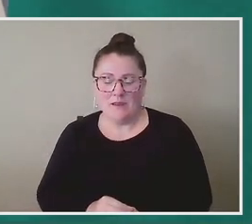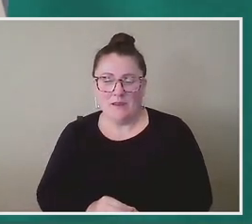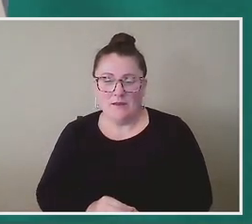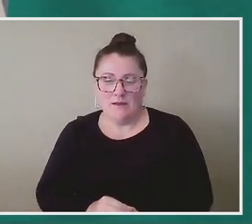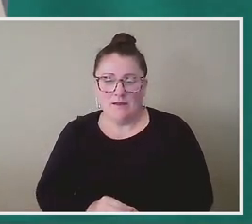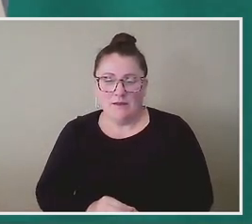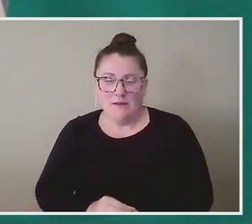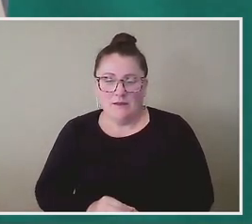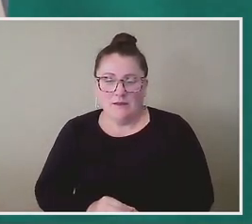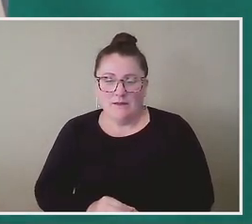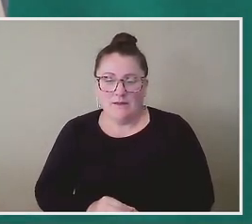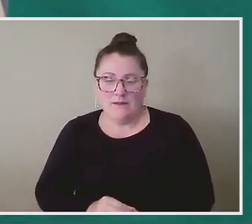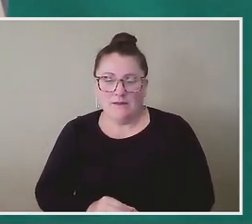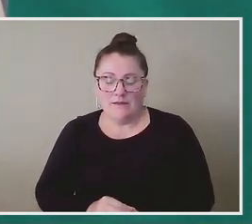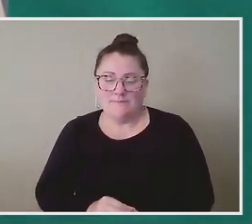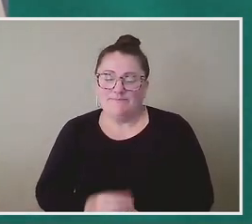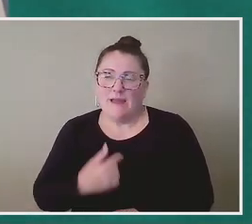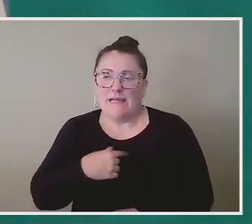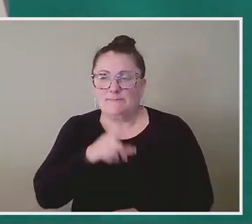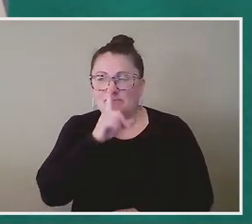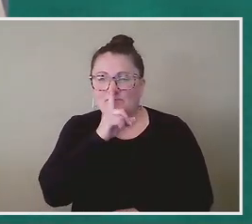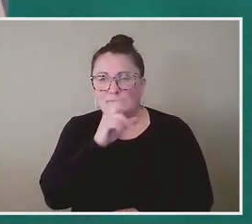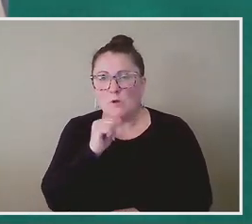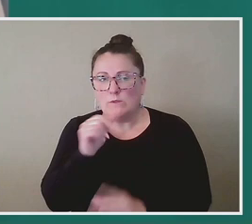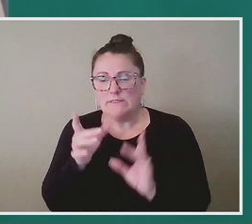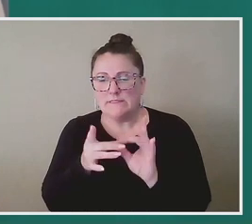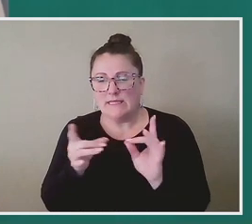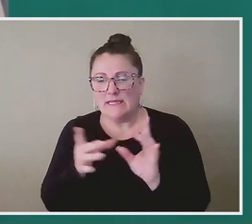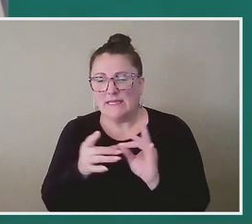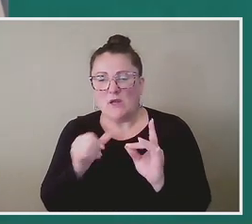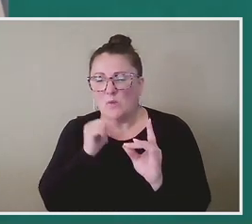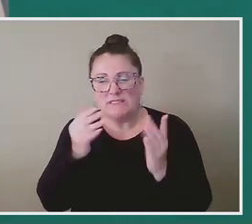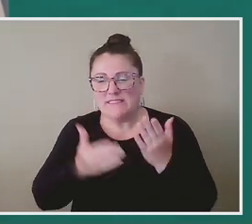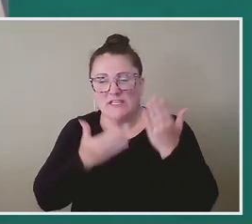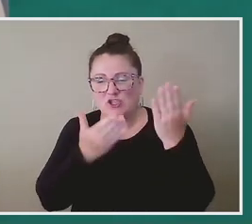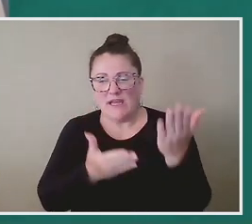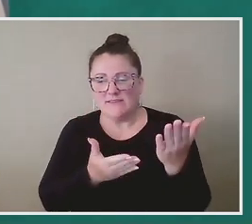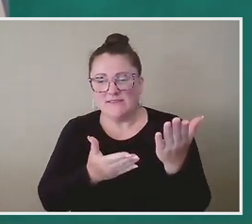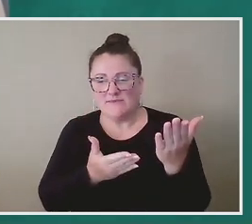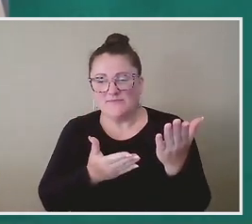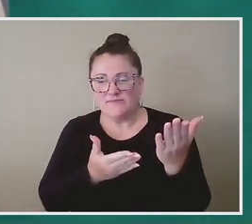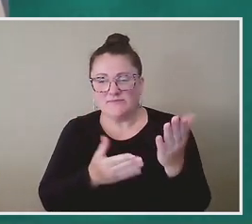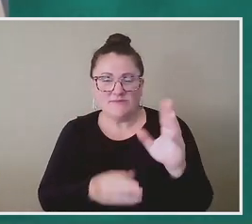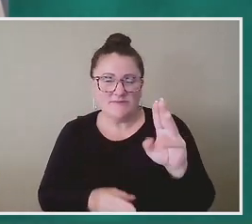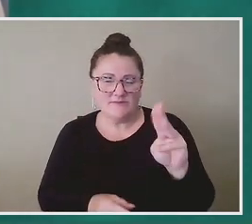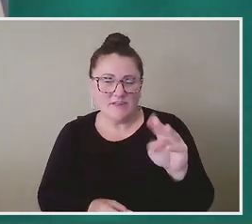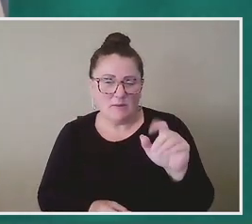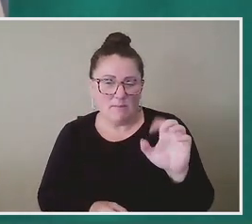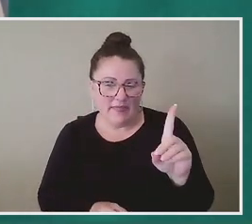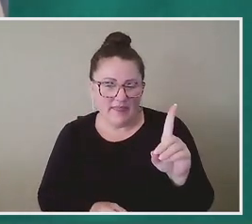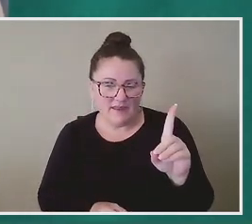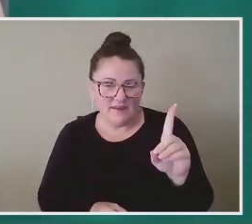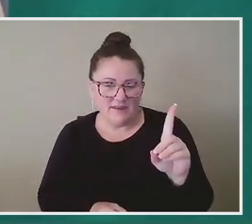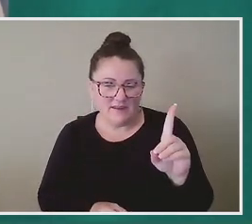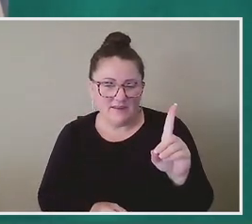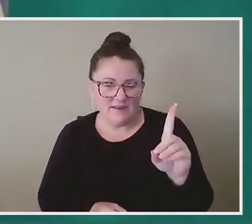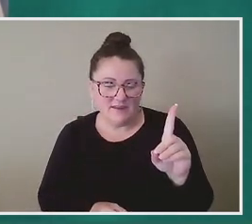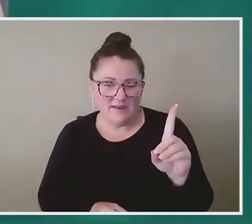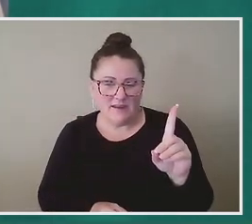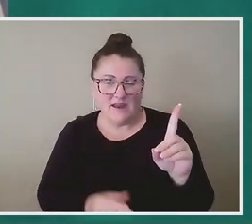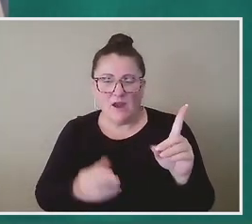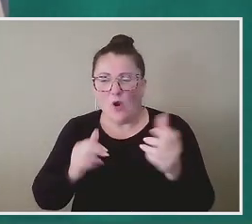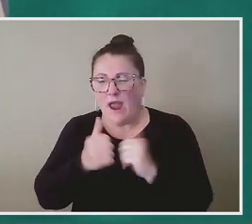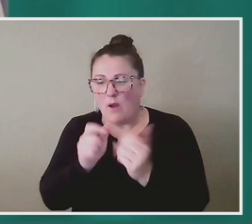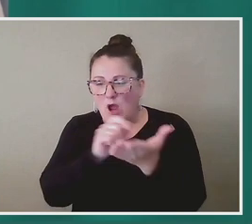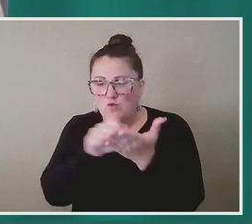I would never suggest that the method or the way that I wrote this book